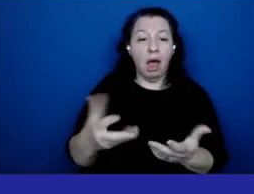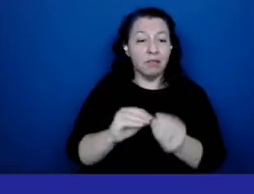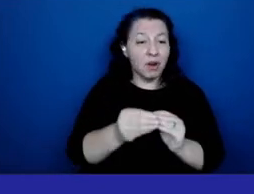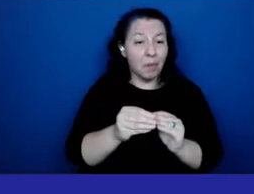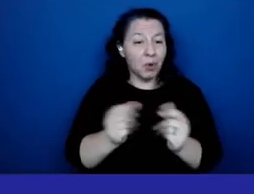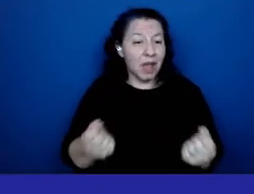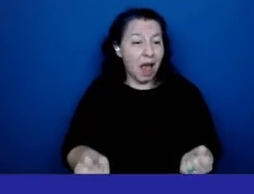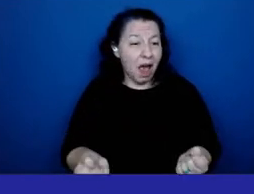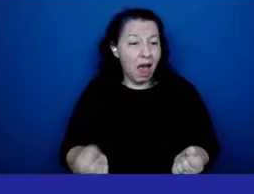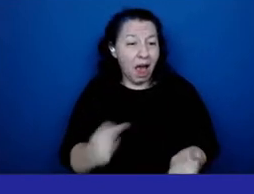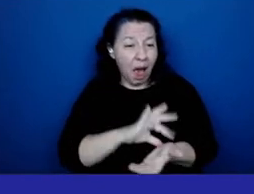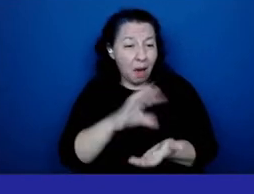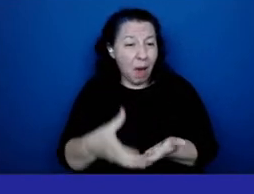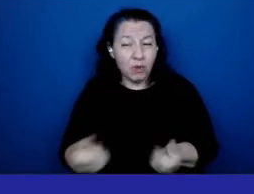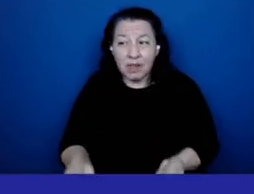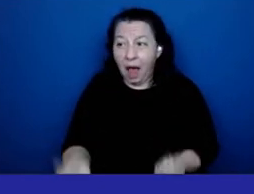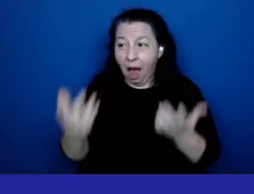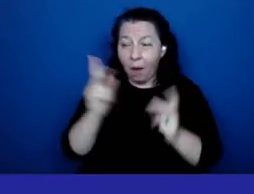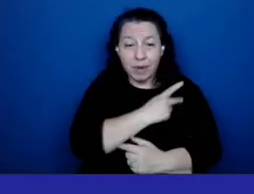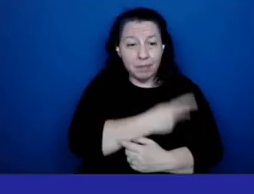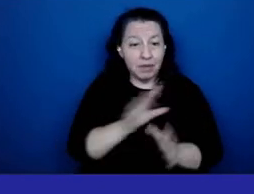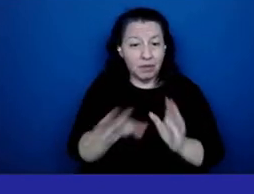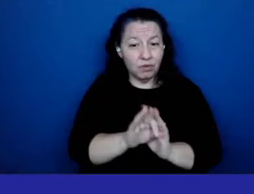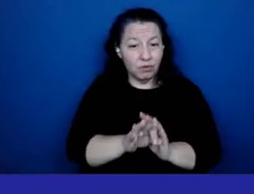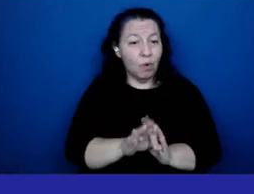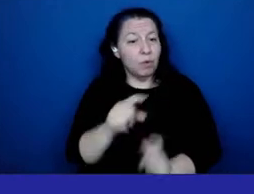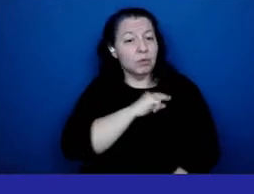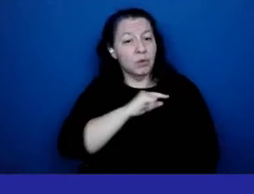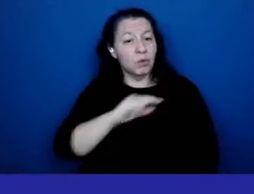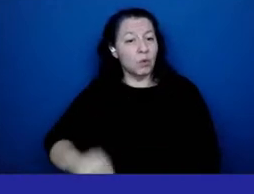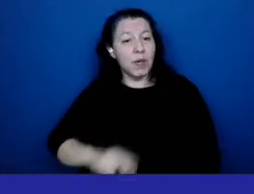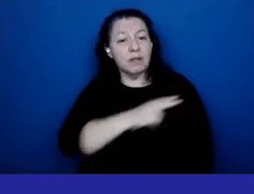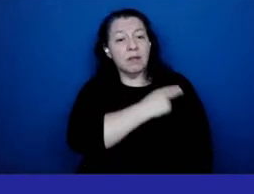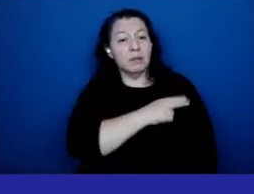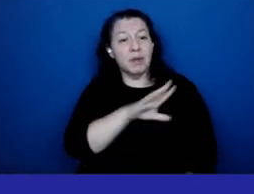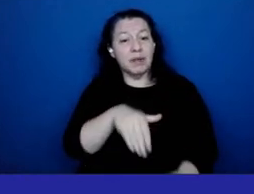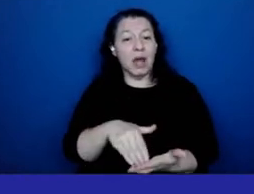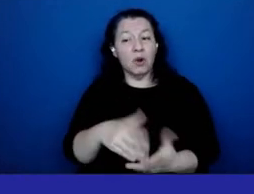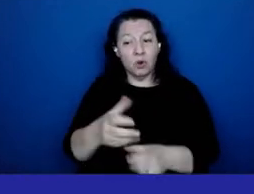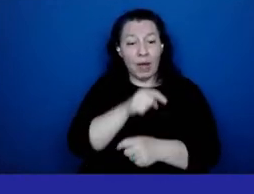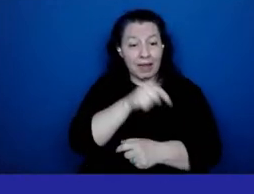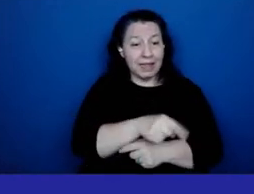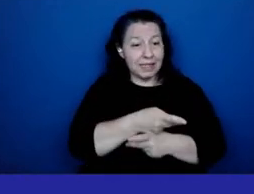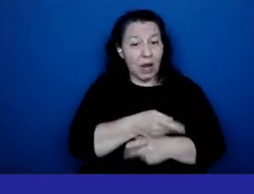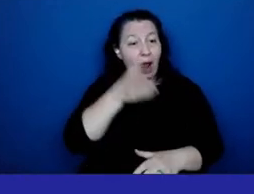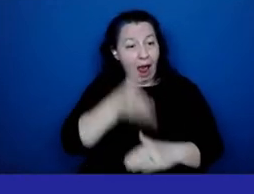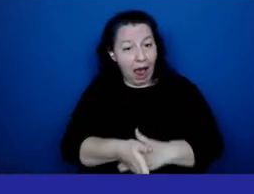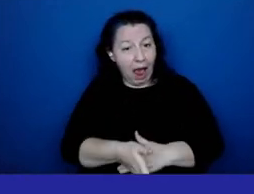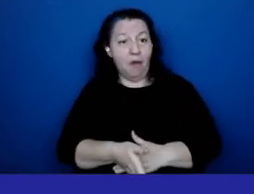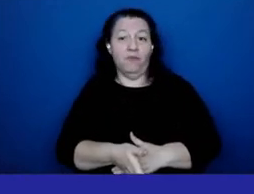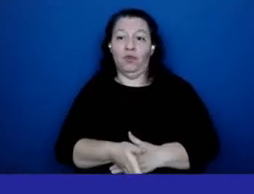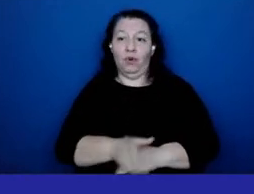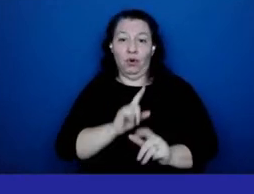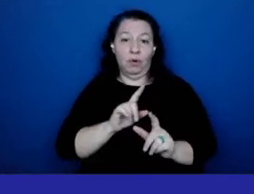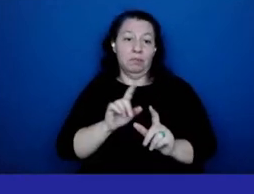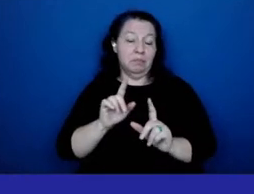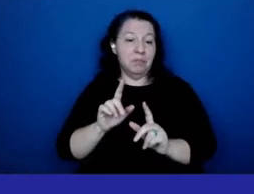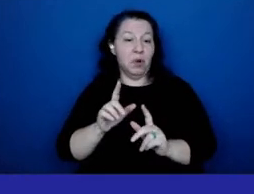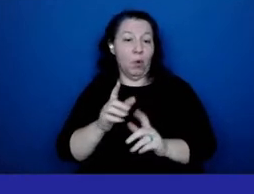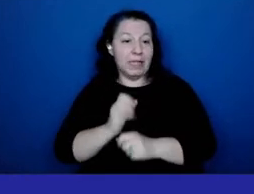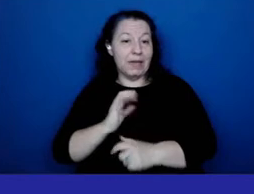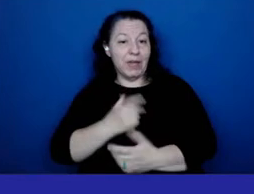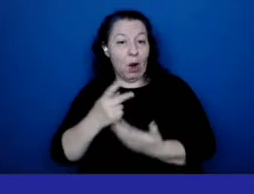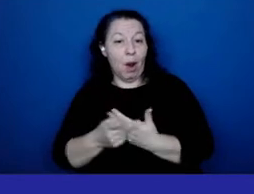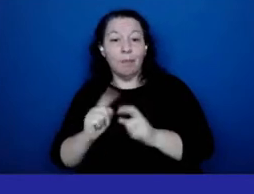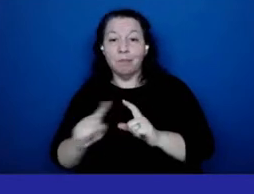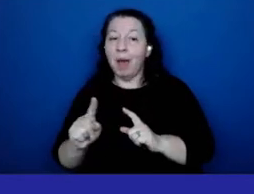chosen Queens Hospital Center to obtain this care after attending our programs. But an educated guest